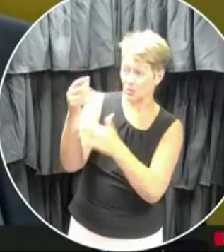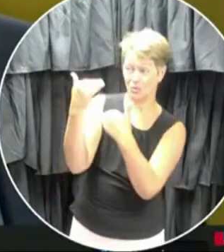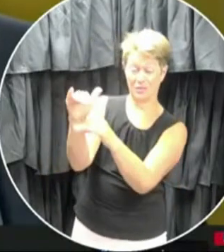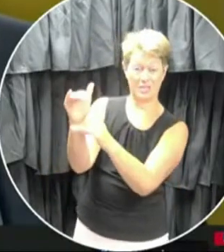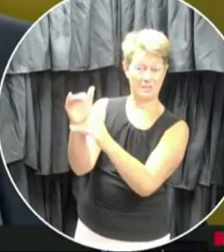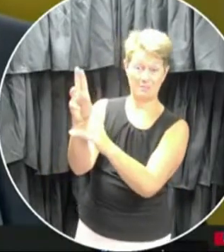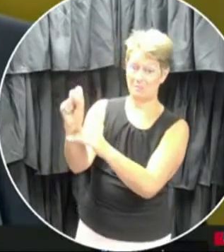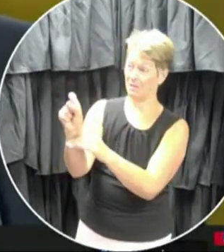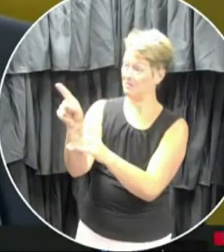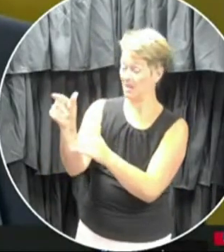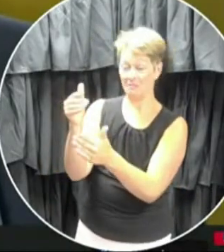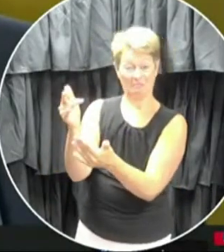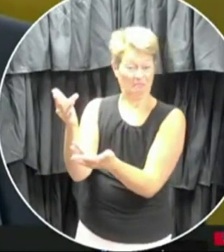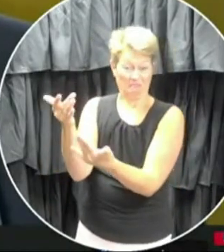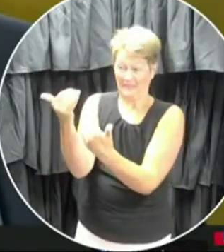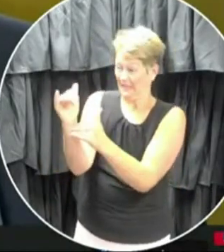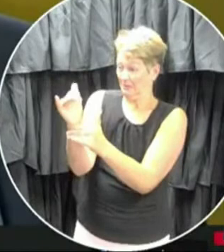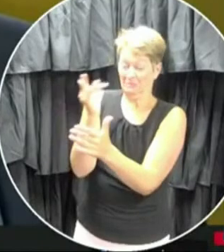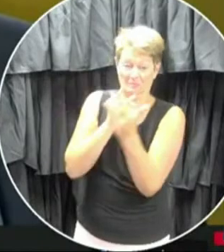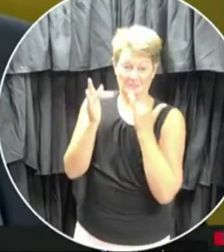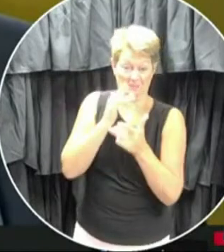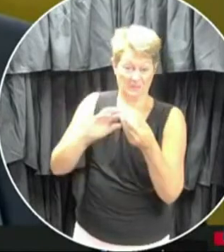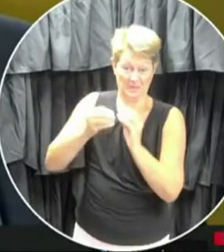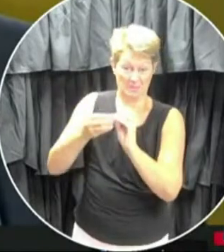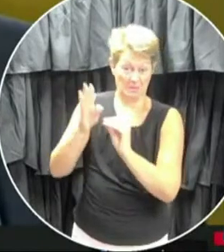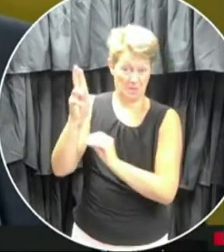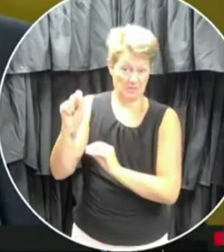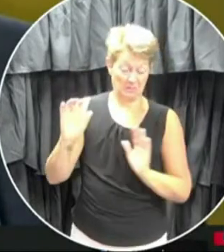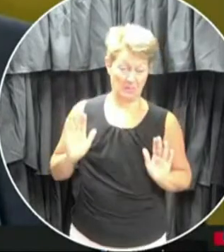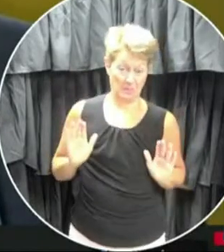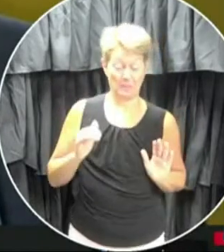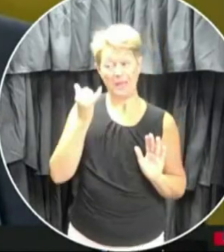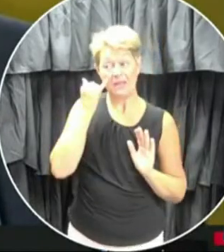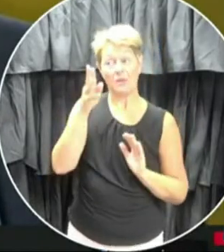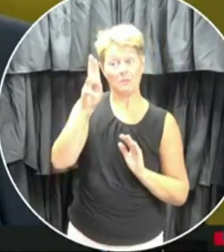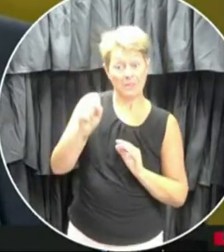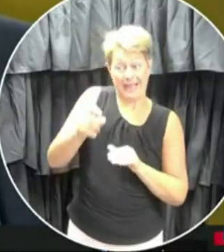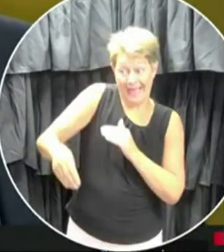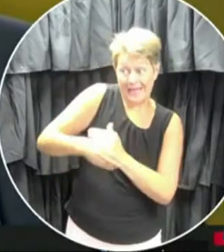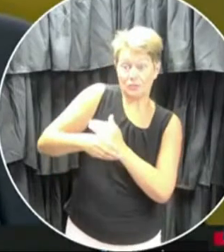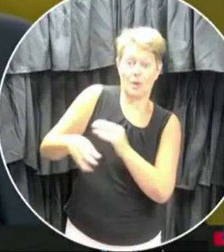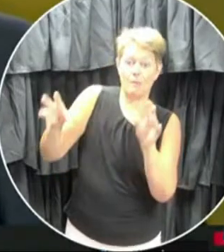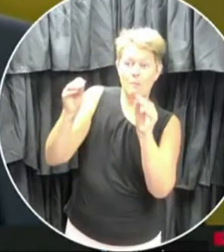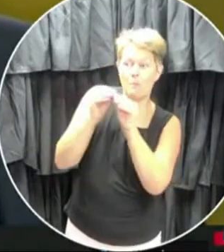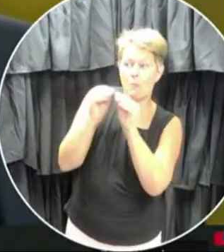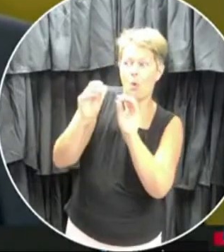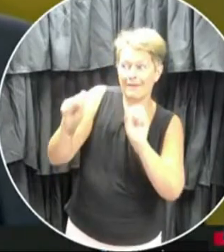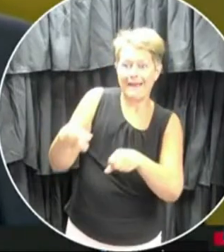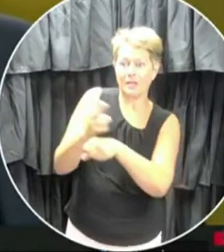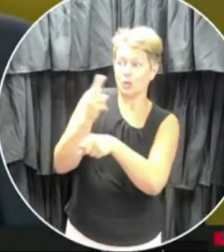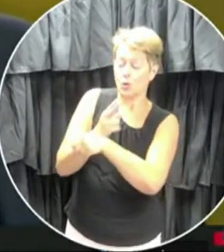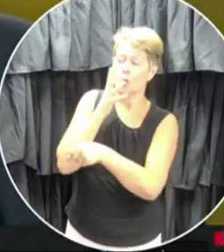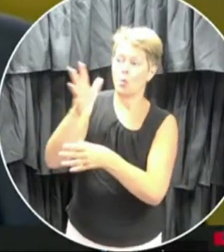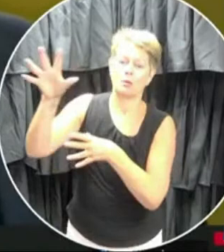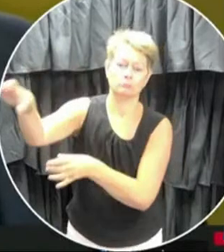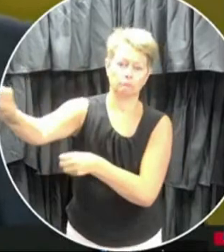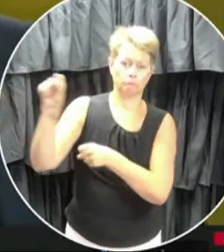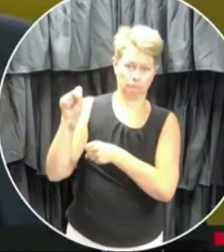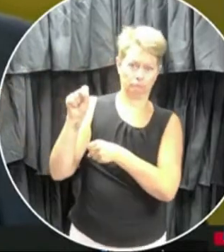in, in what they have available. Uh, if there are buses, extra transportation resources out there, we'll certainly